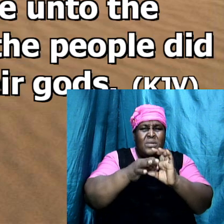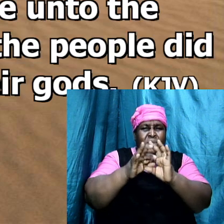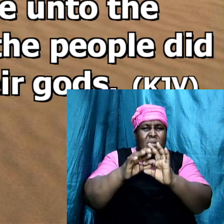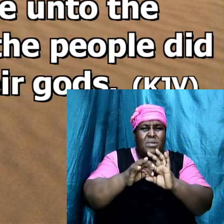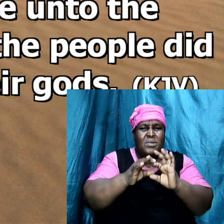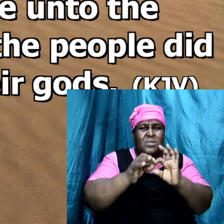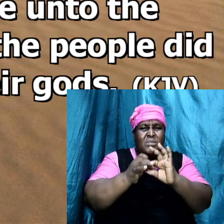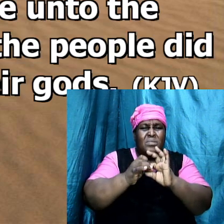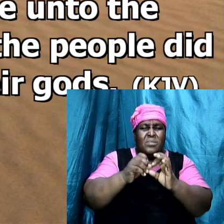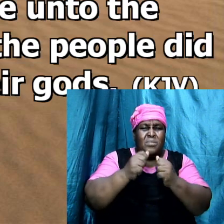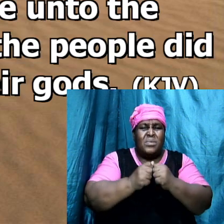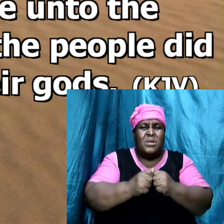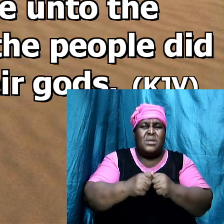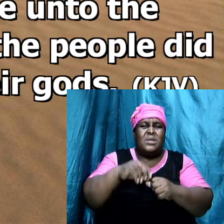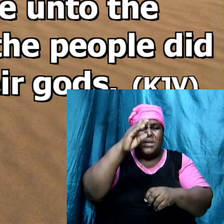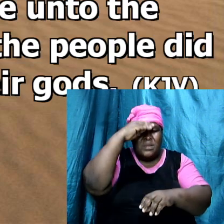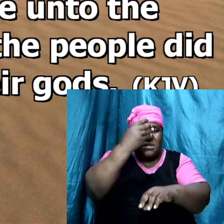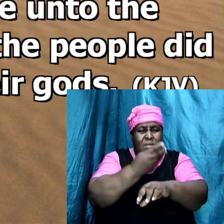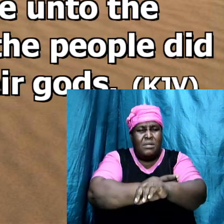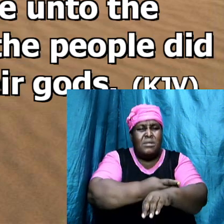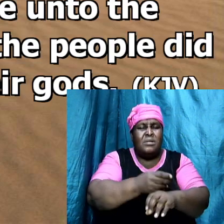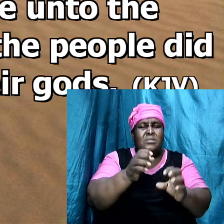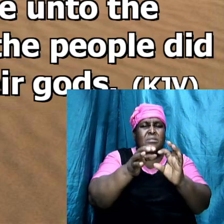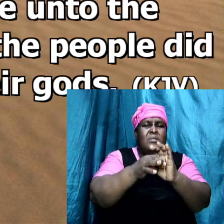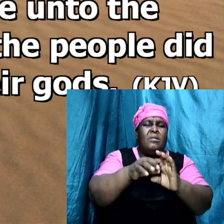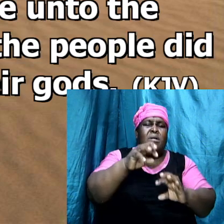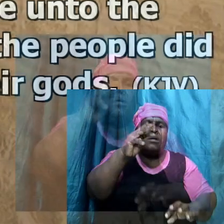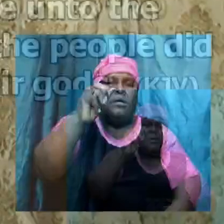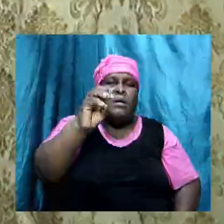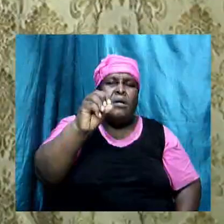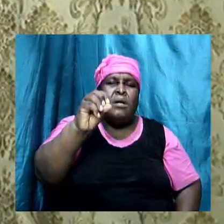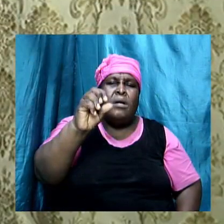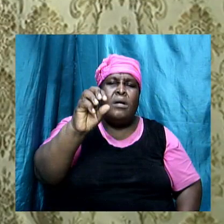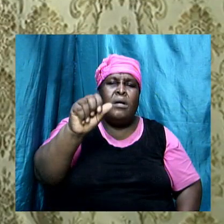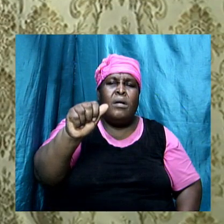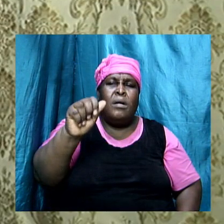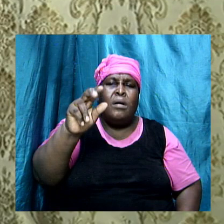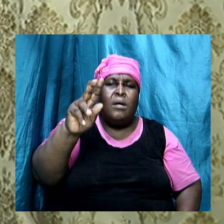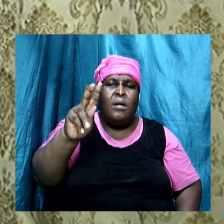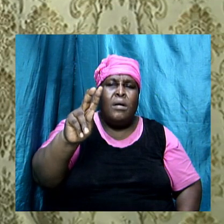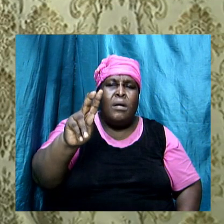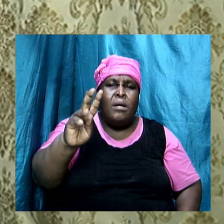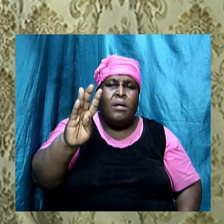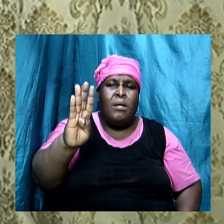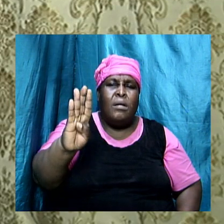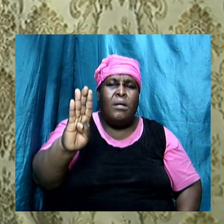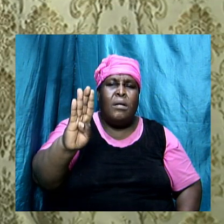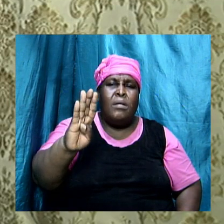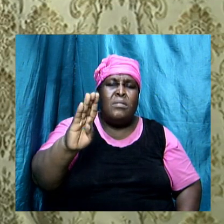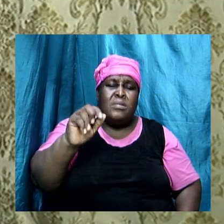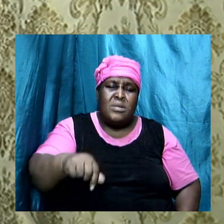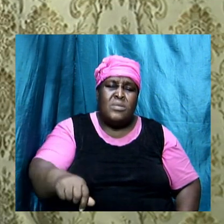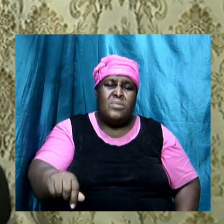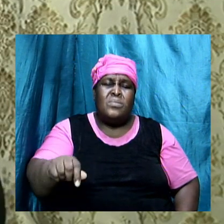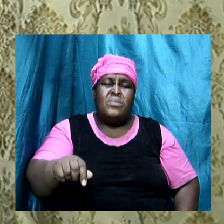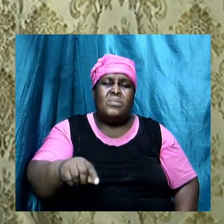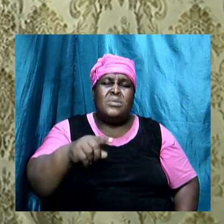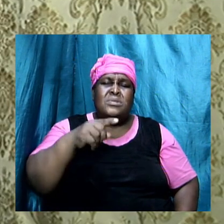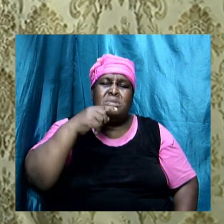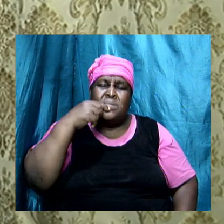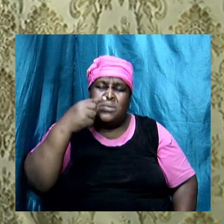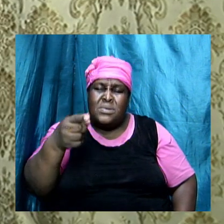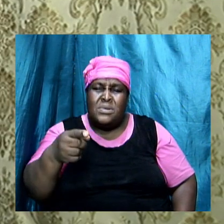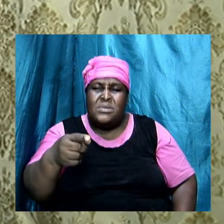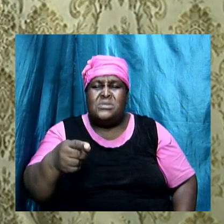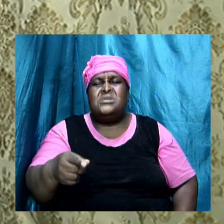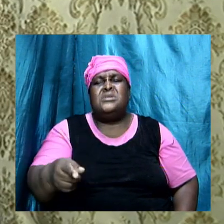the daughters of Moab. This was one of the advice that Balaam gave to Balak. If you want